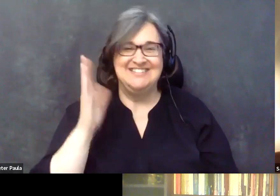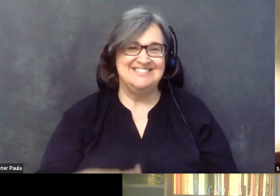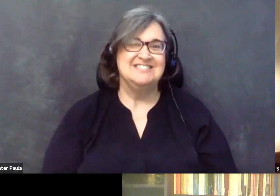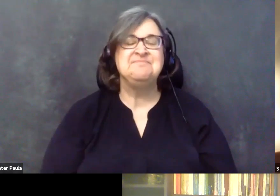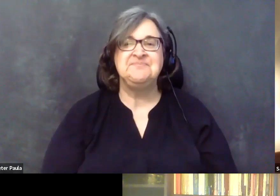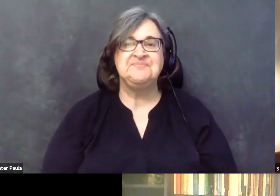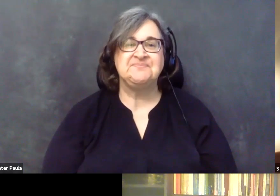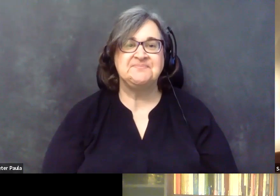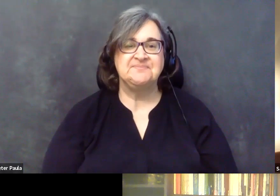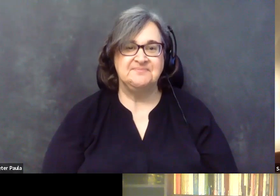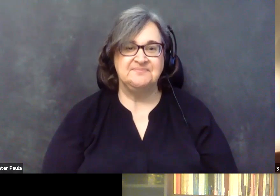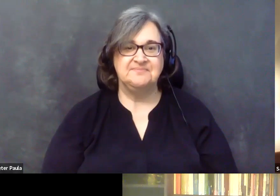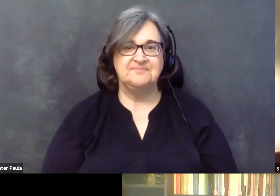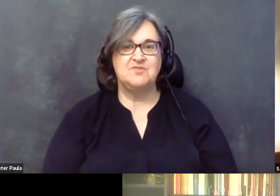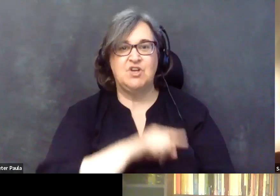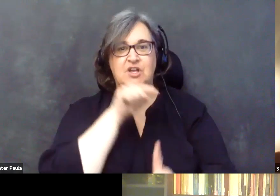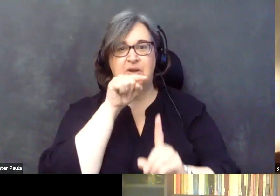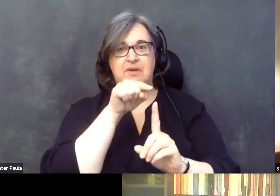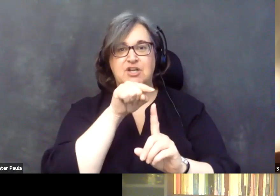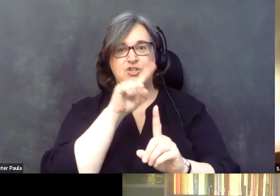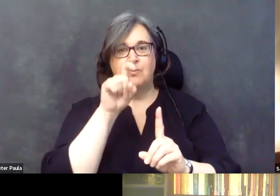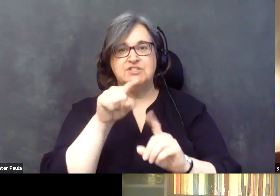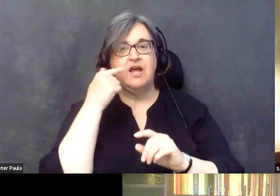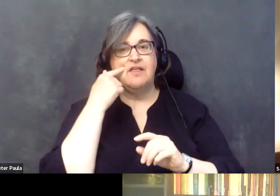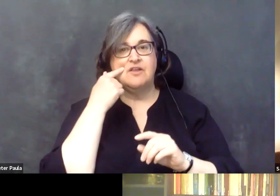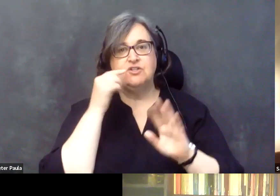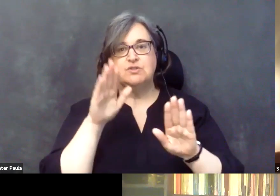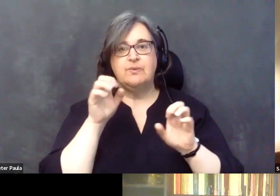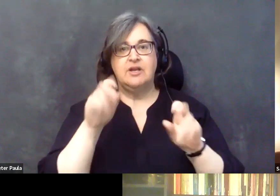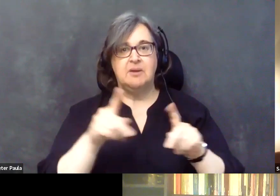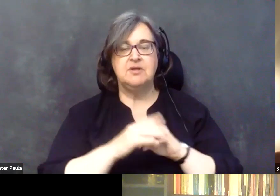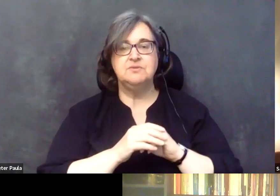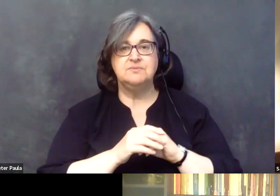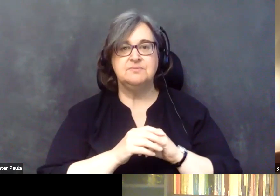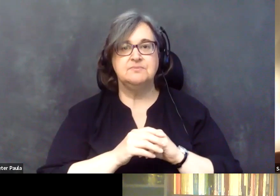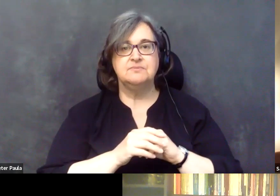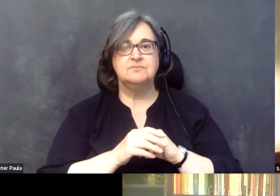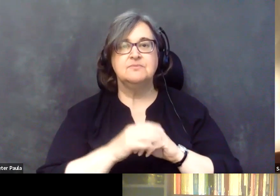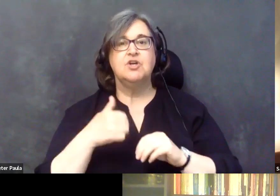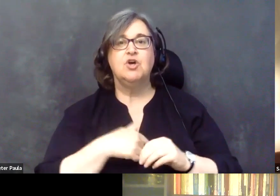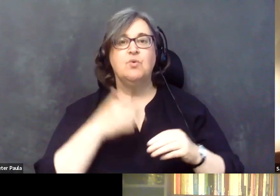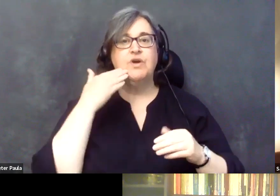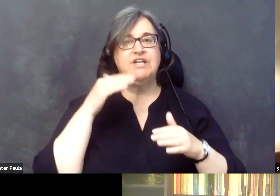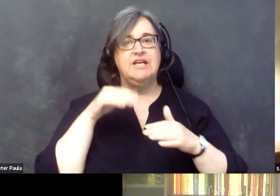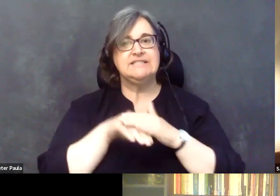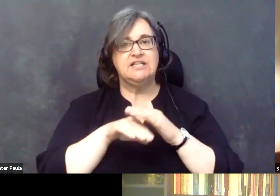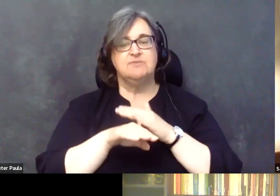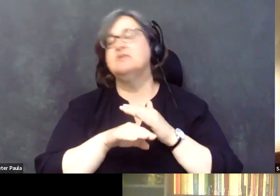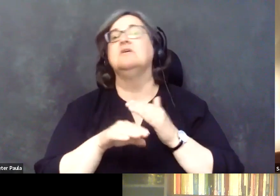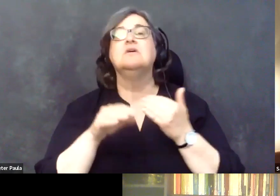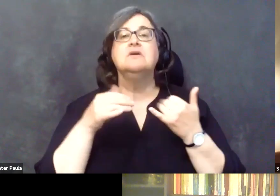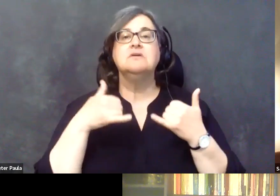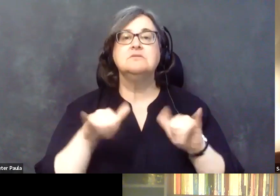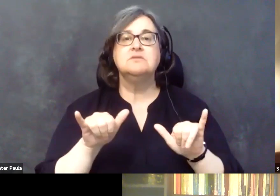Uh, but getting back to your question, I think this is a great opportunity. As we know that accessibility is still,